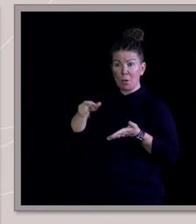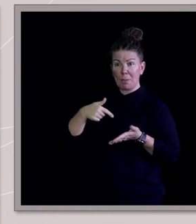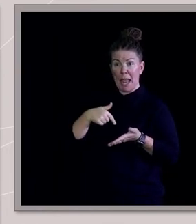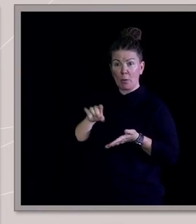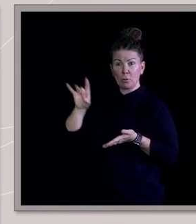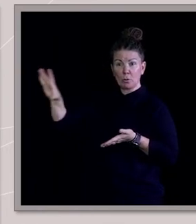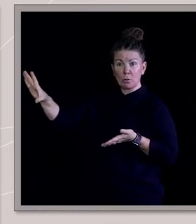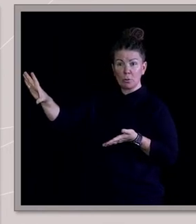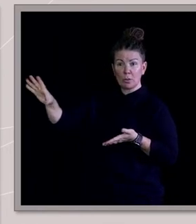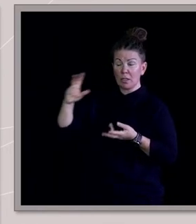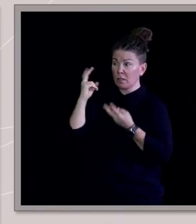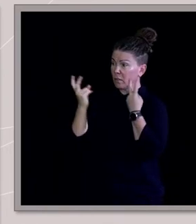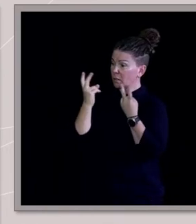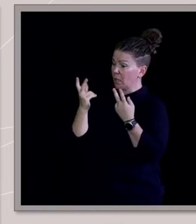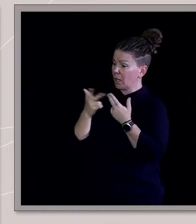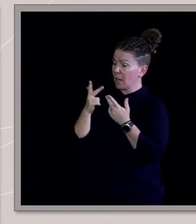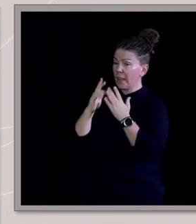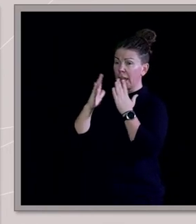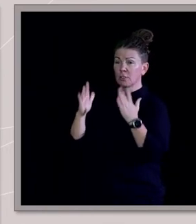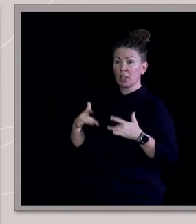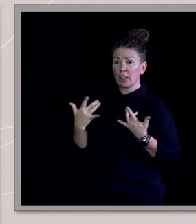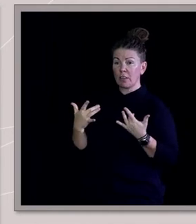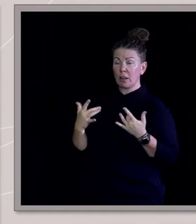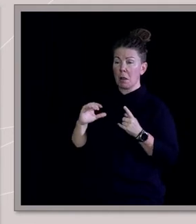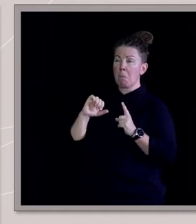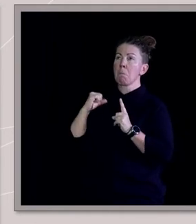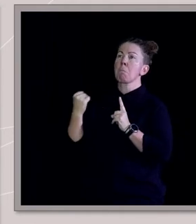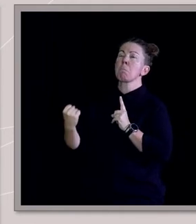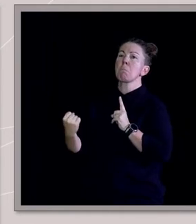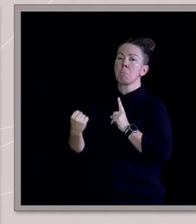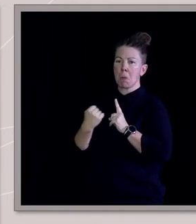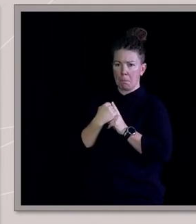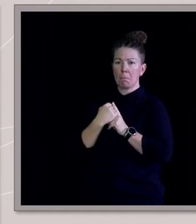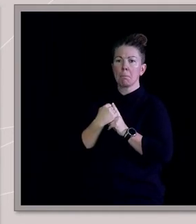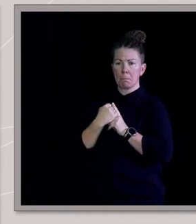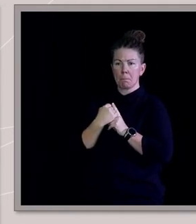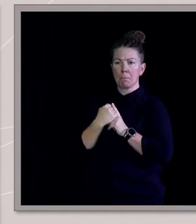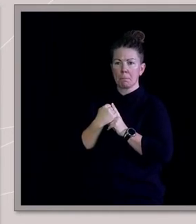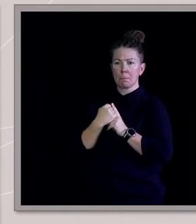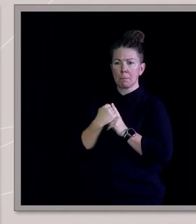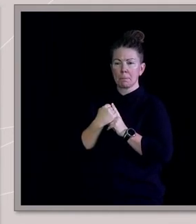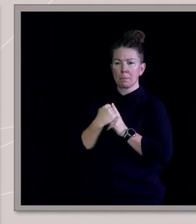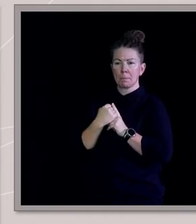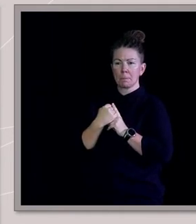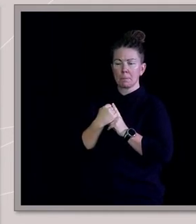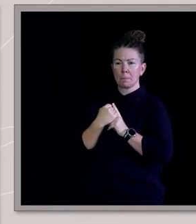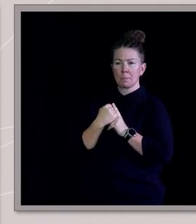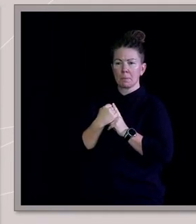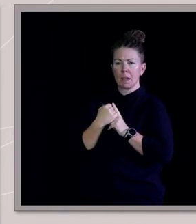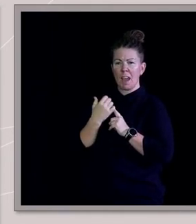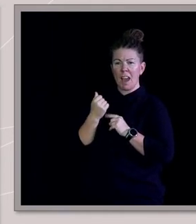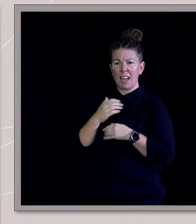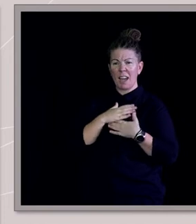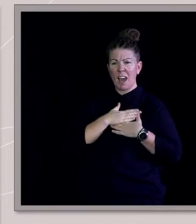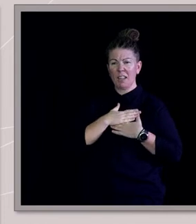find somewhere else to live. And that's when it really started to kick. And I got this pain in my